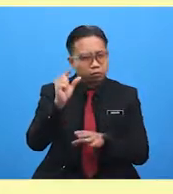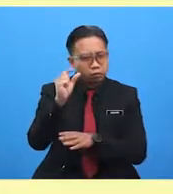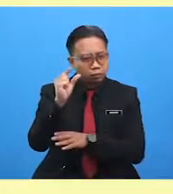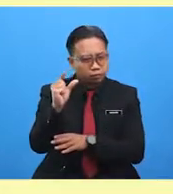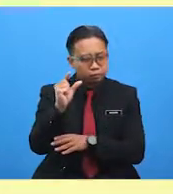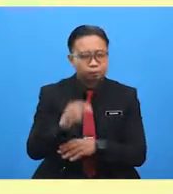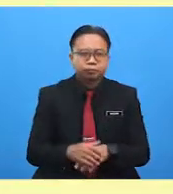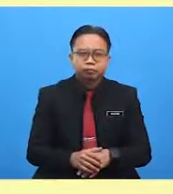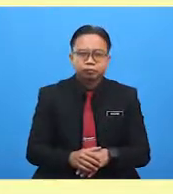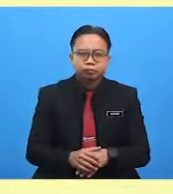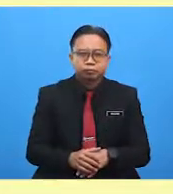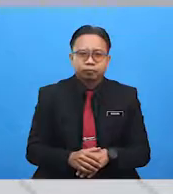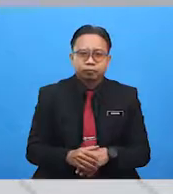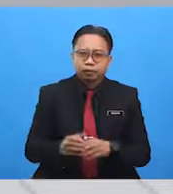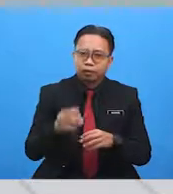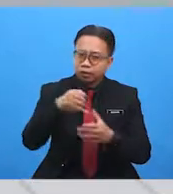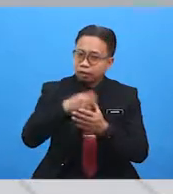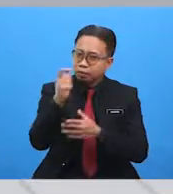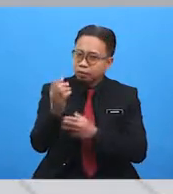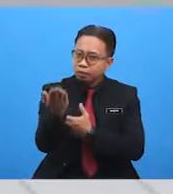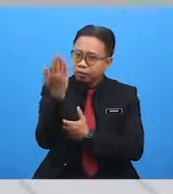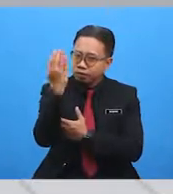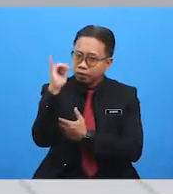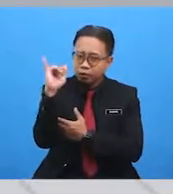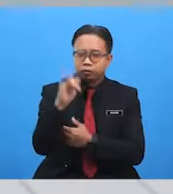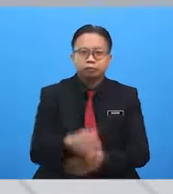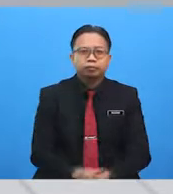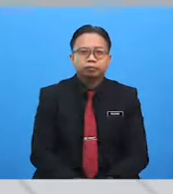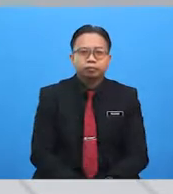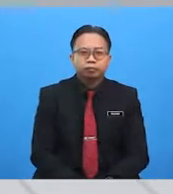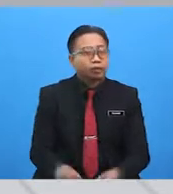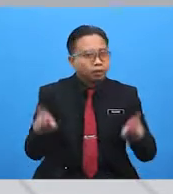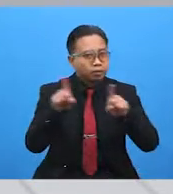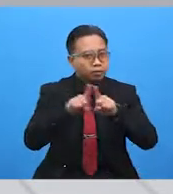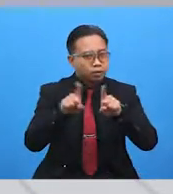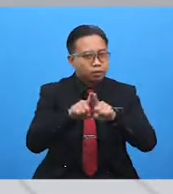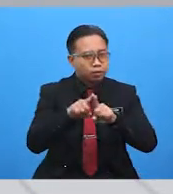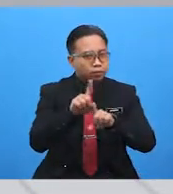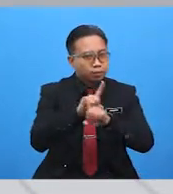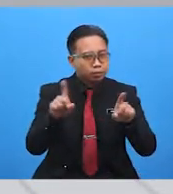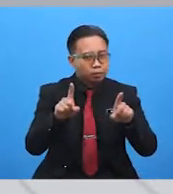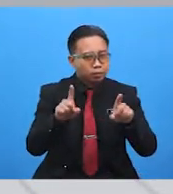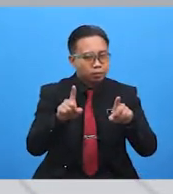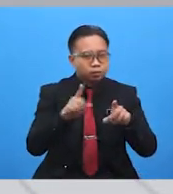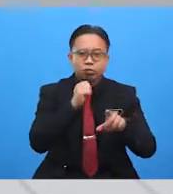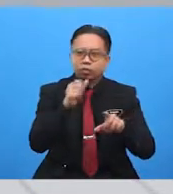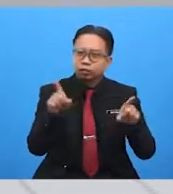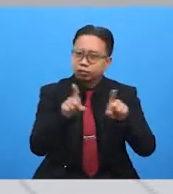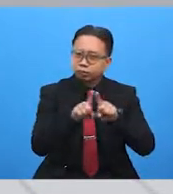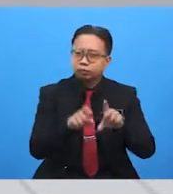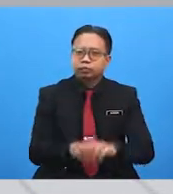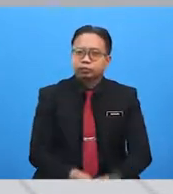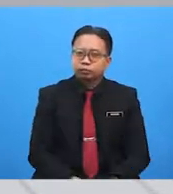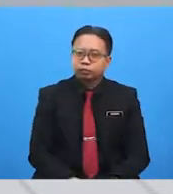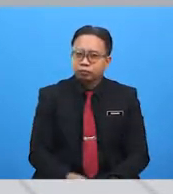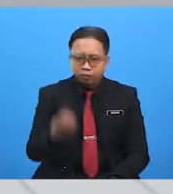forest is misty in the morning. Fog and mist are similar, but not the same. Do you know